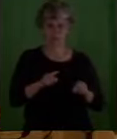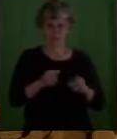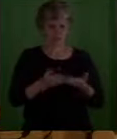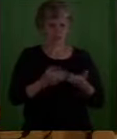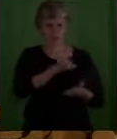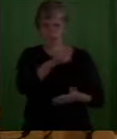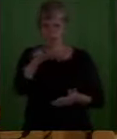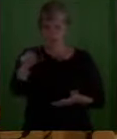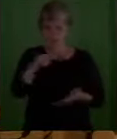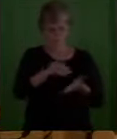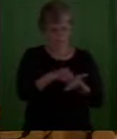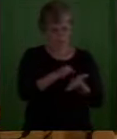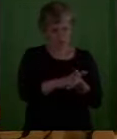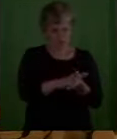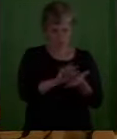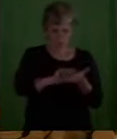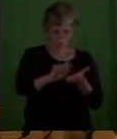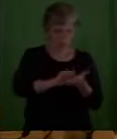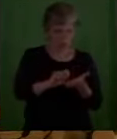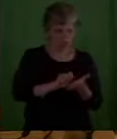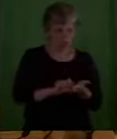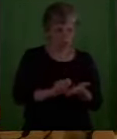journal or talking out loud